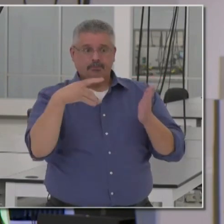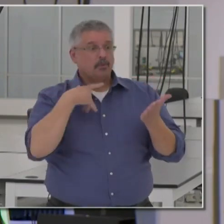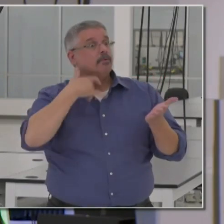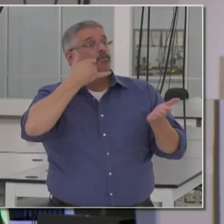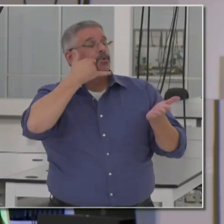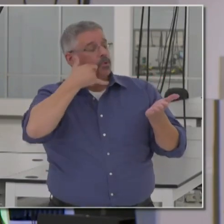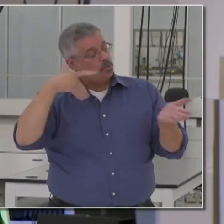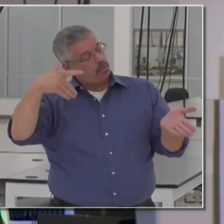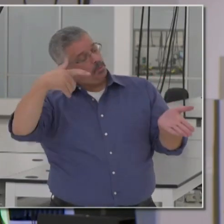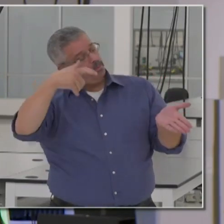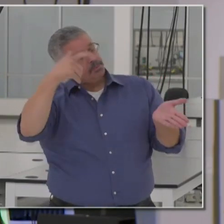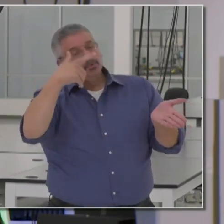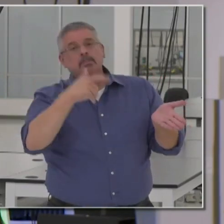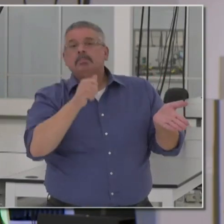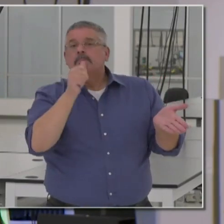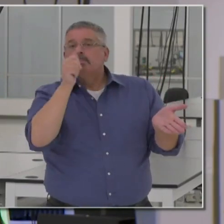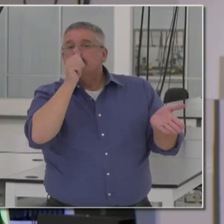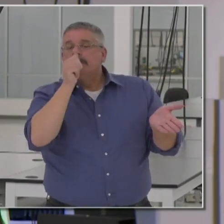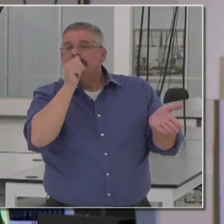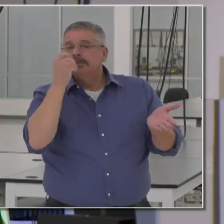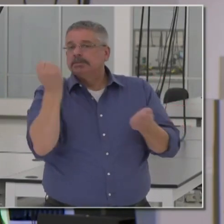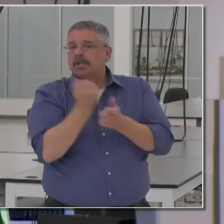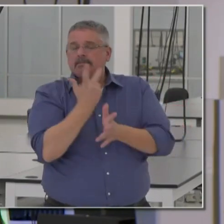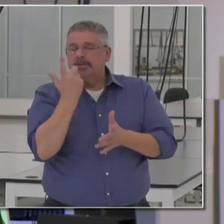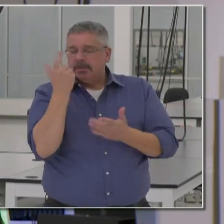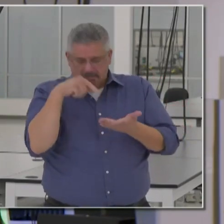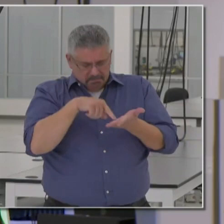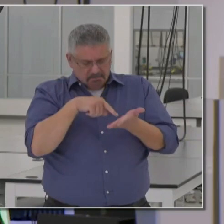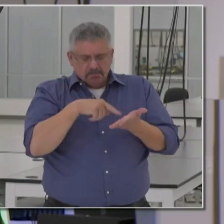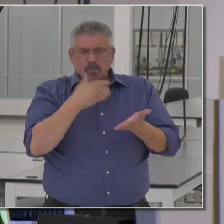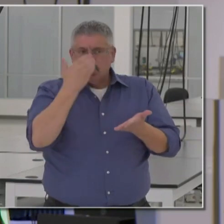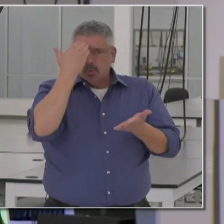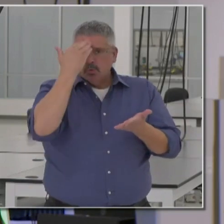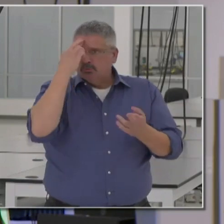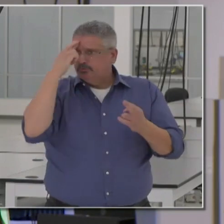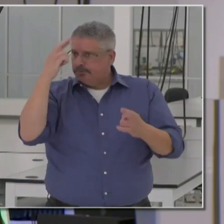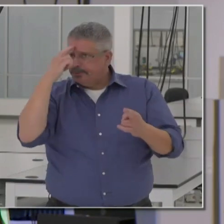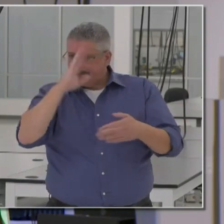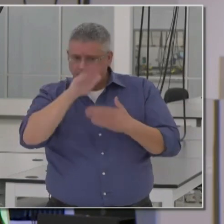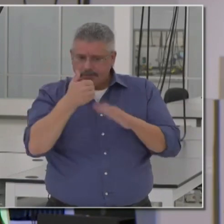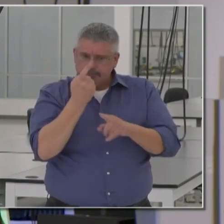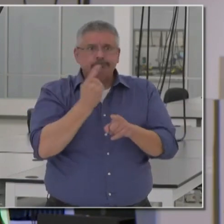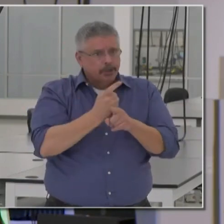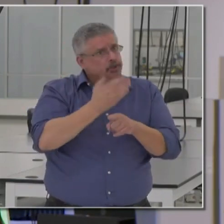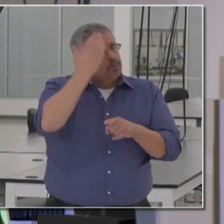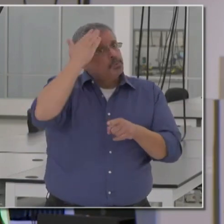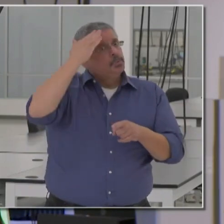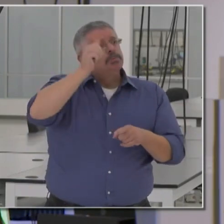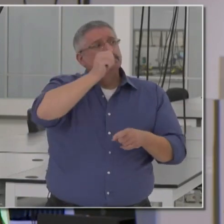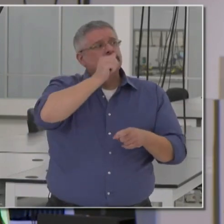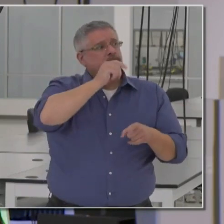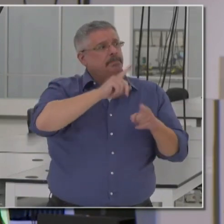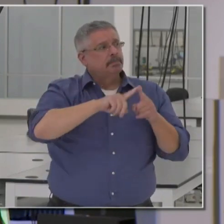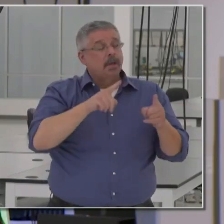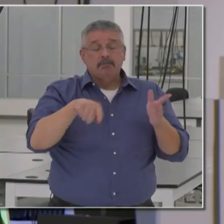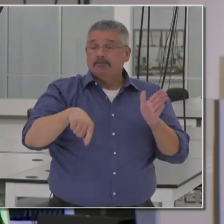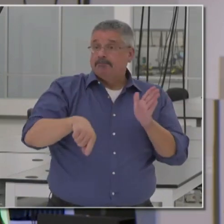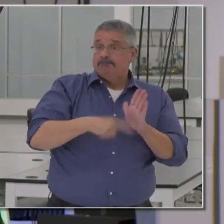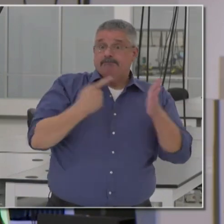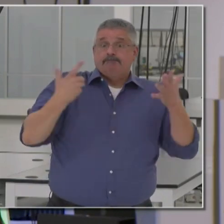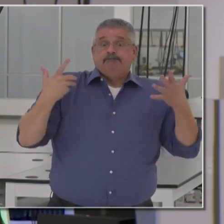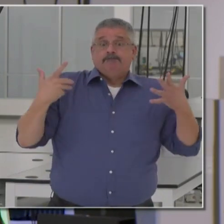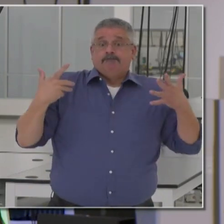uh, with all the privacy considerations, uh, respecting all of those protocols and privacy. But once